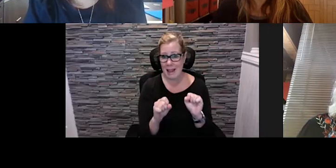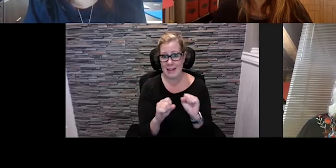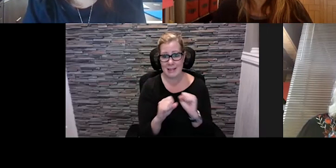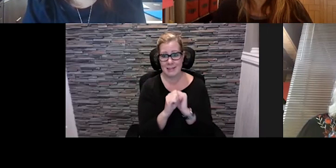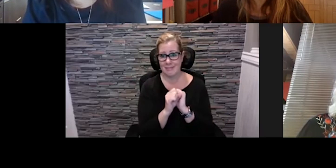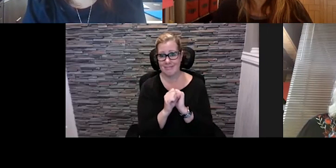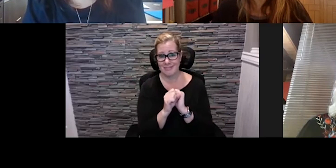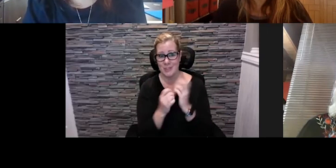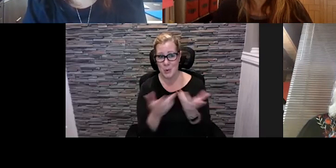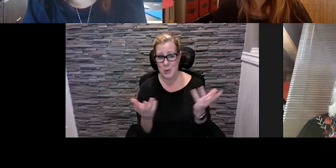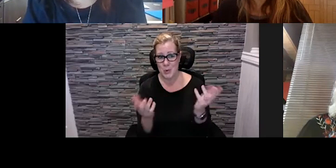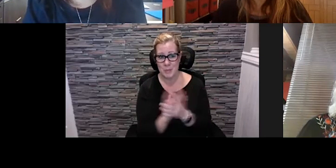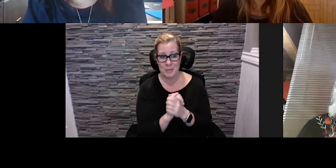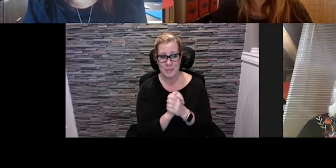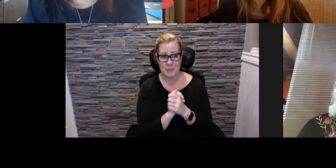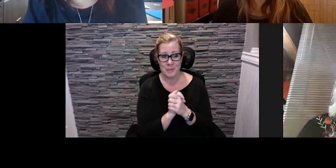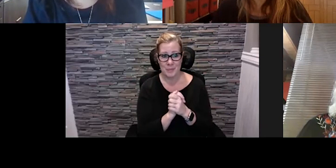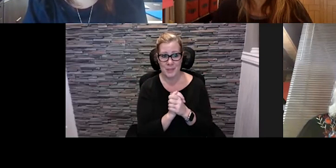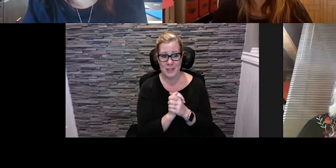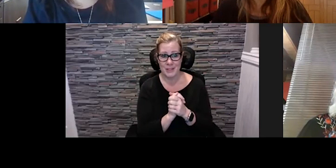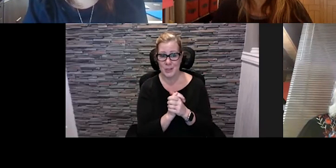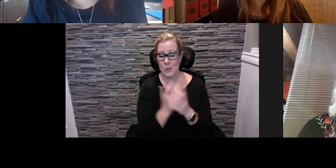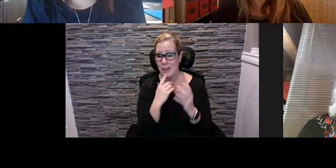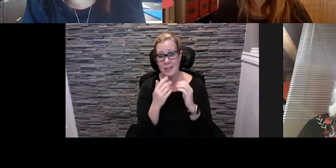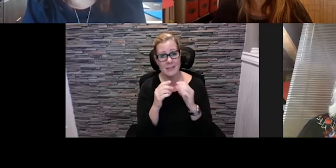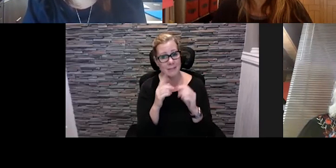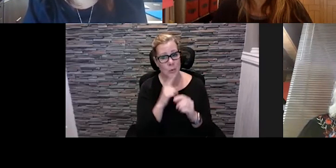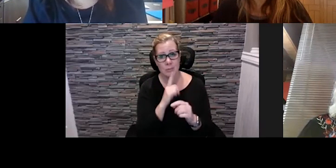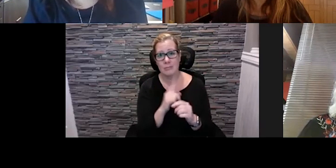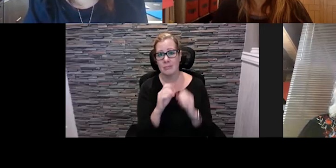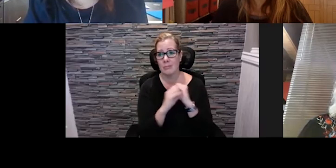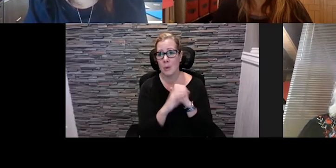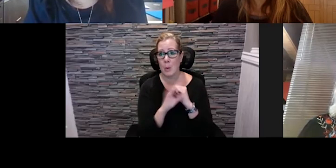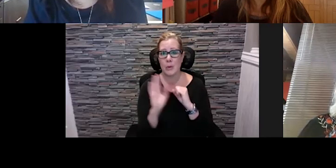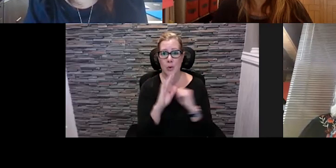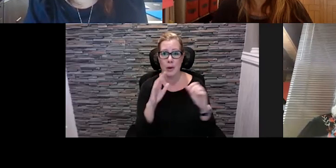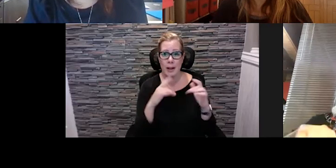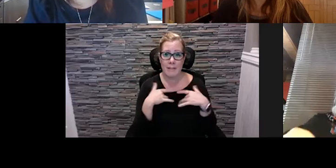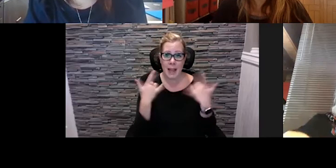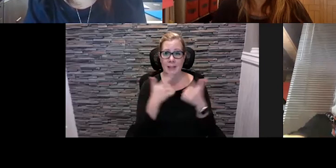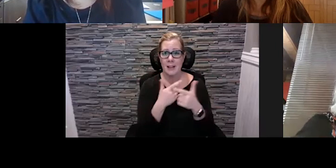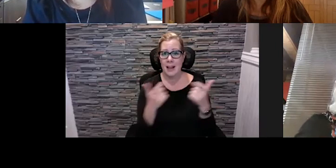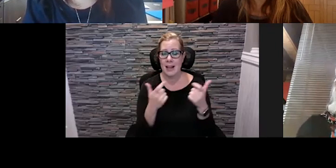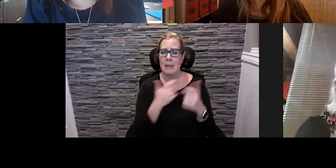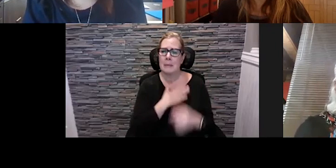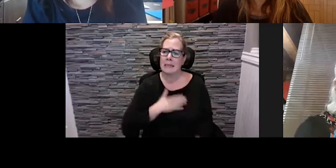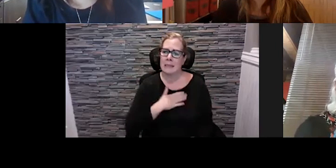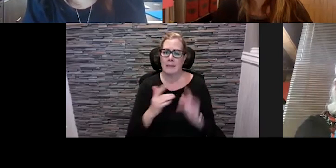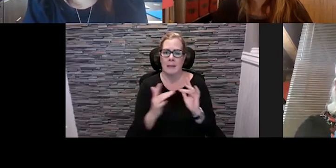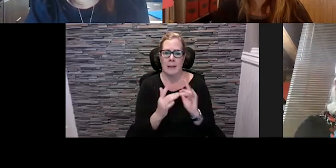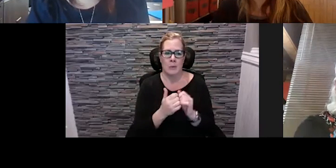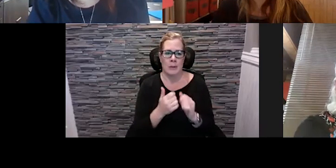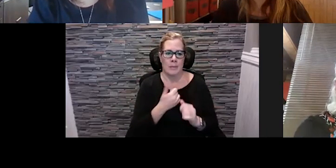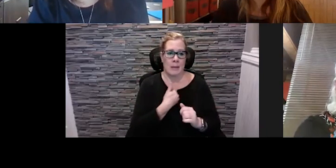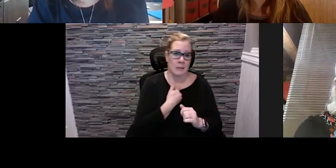um um of your activities so how we can be a resource to you in any way uh please feel free to reach out to myself